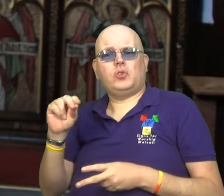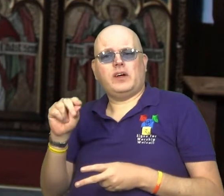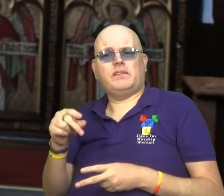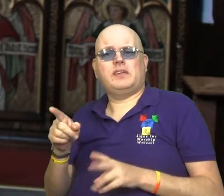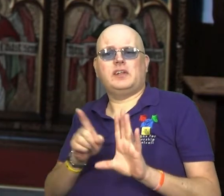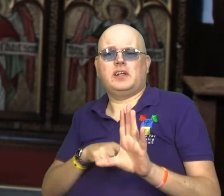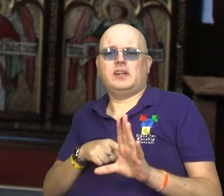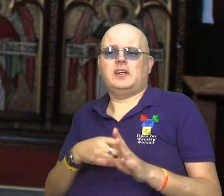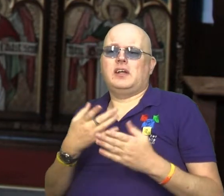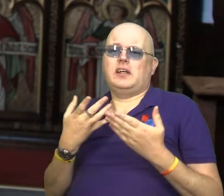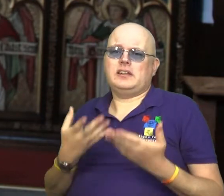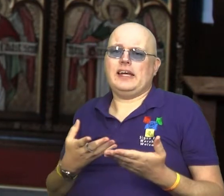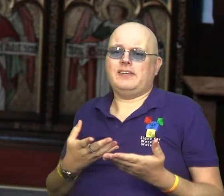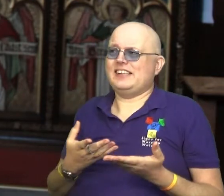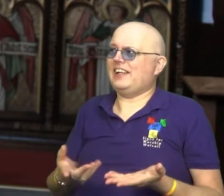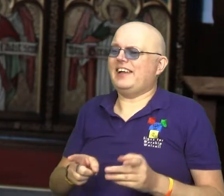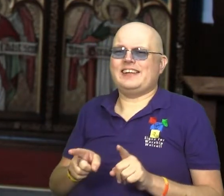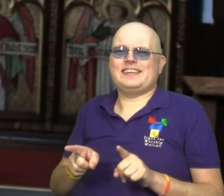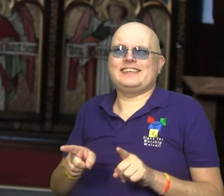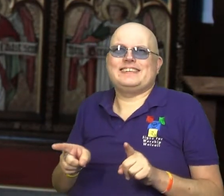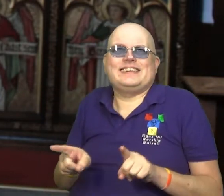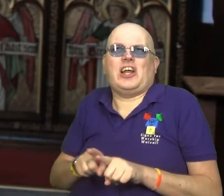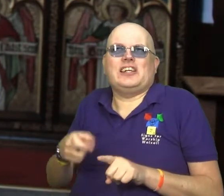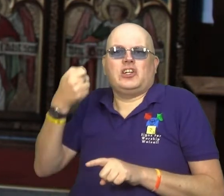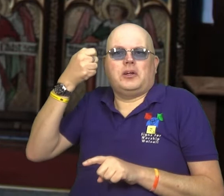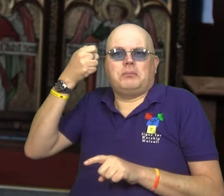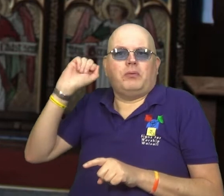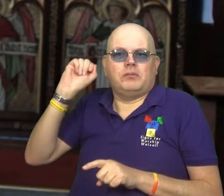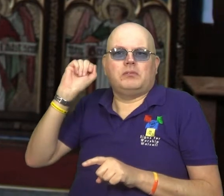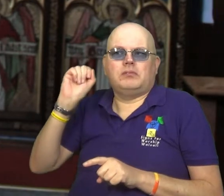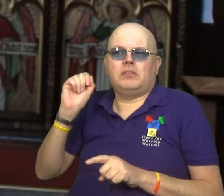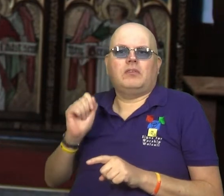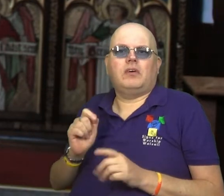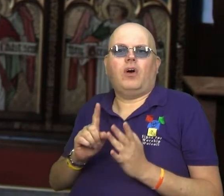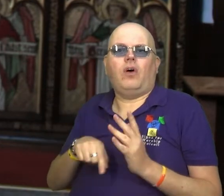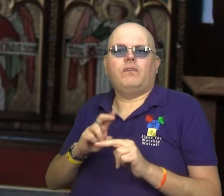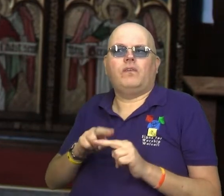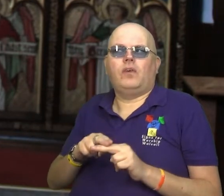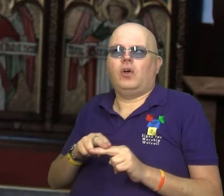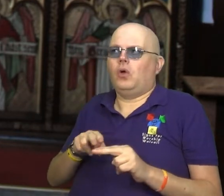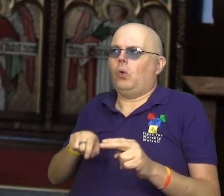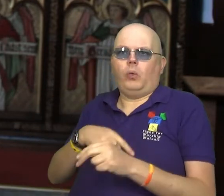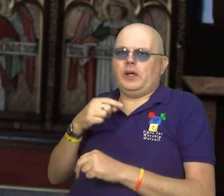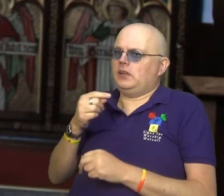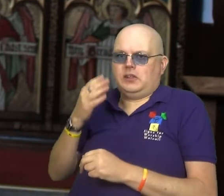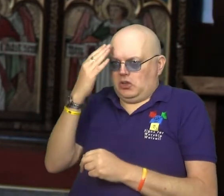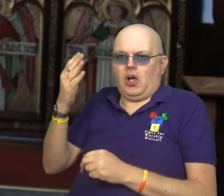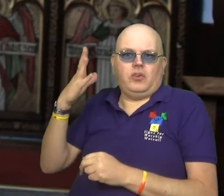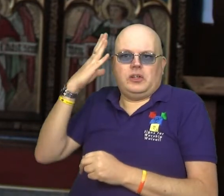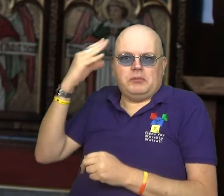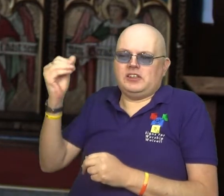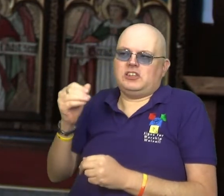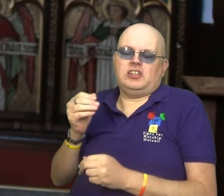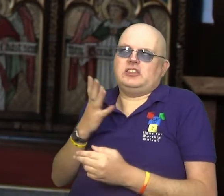She virtually switched off, and we didn't know it was dementia until it was